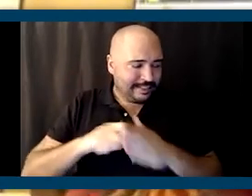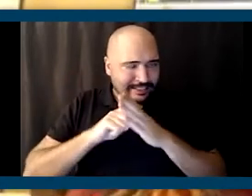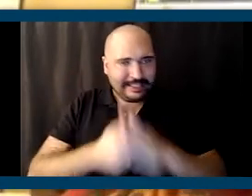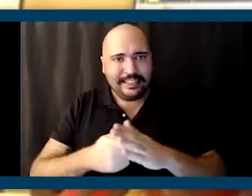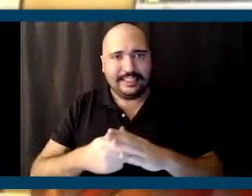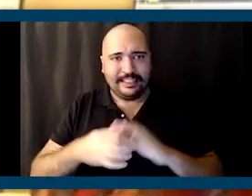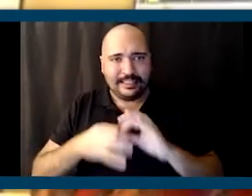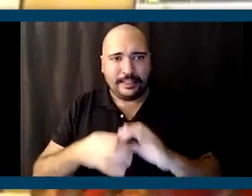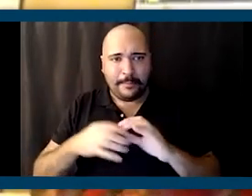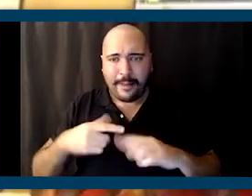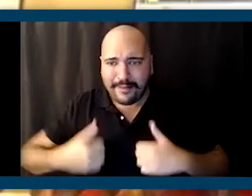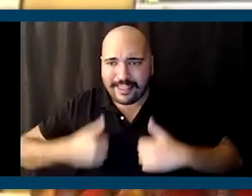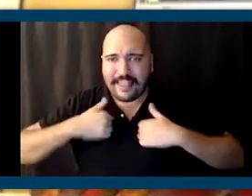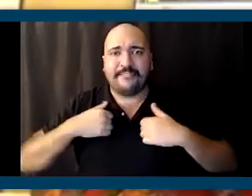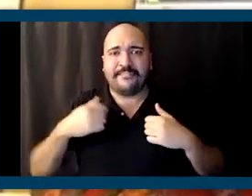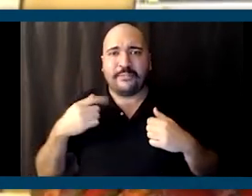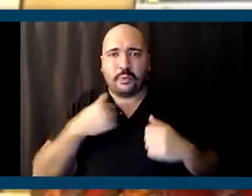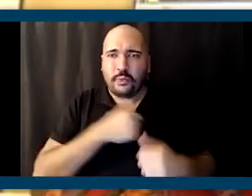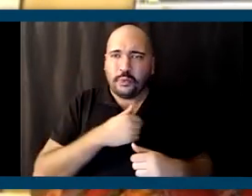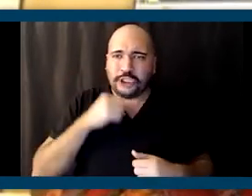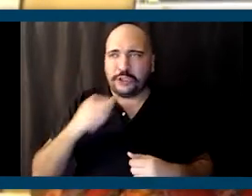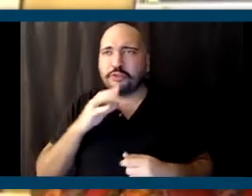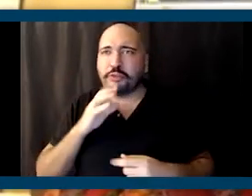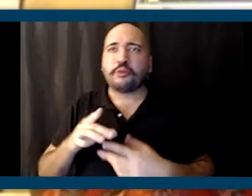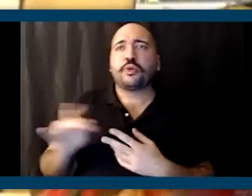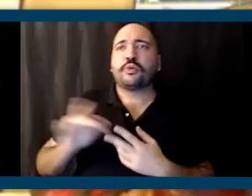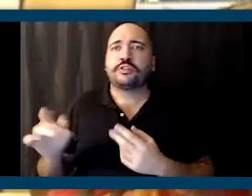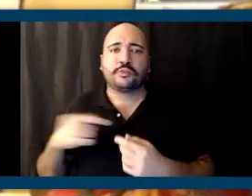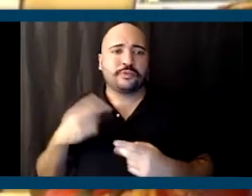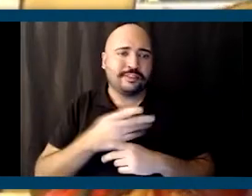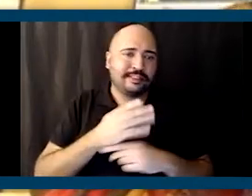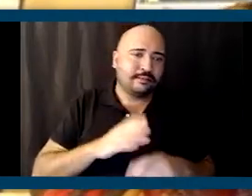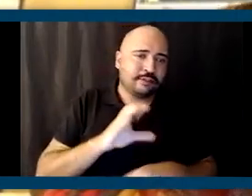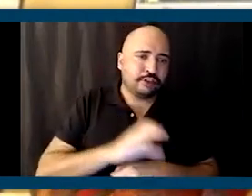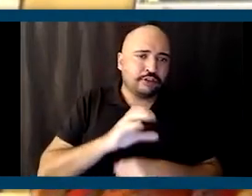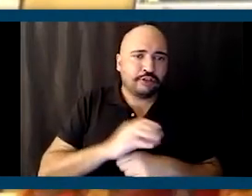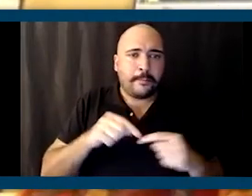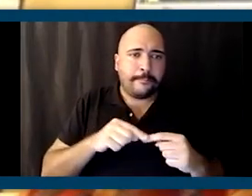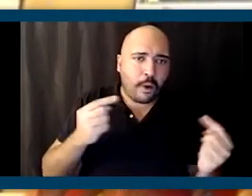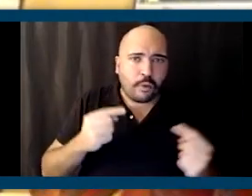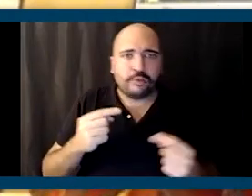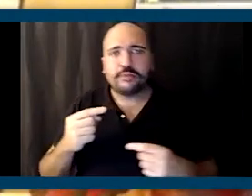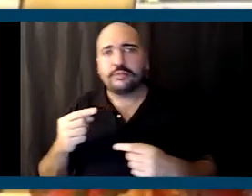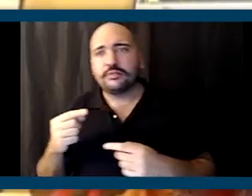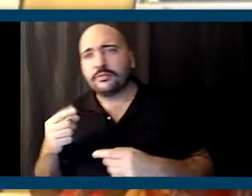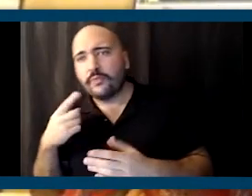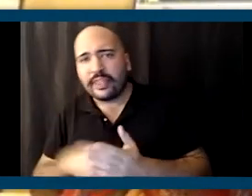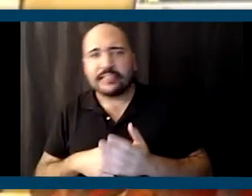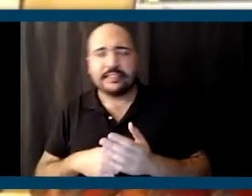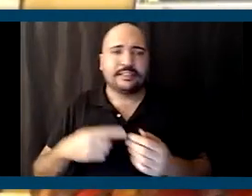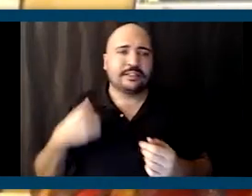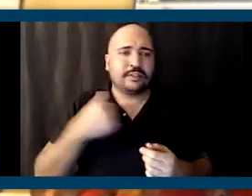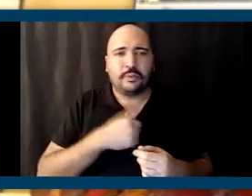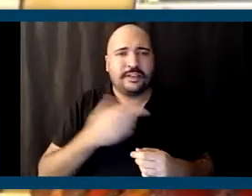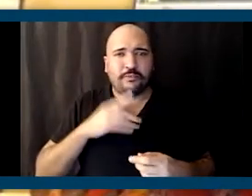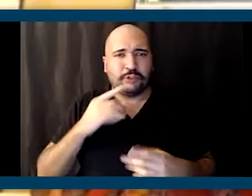get caught up on choice. You know, we figure some churches don't be opposed to it, some going to be for it, but that's never been a driving